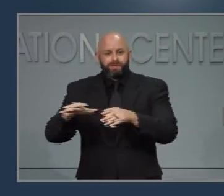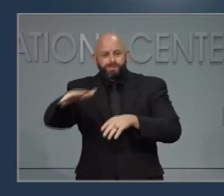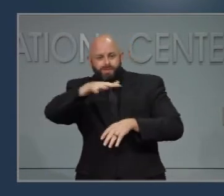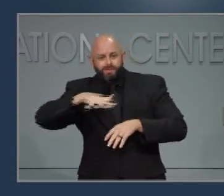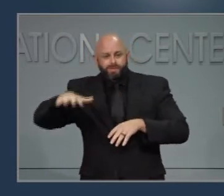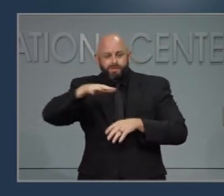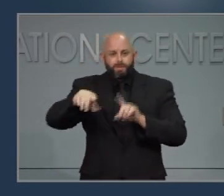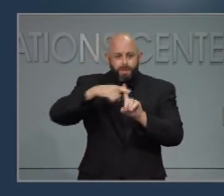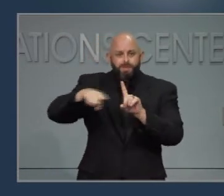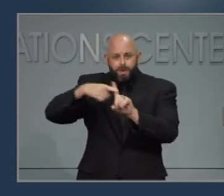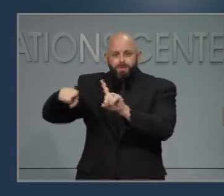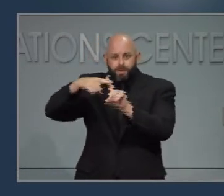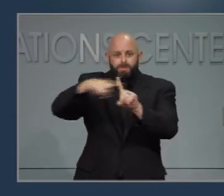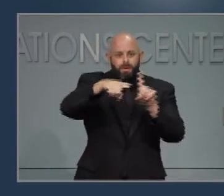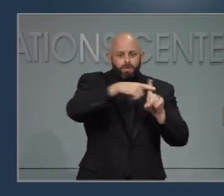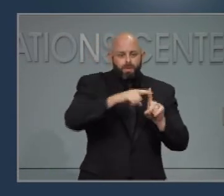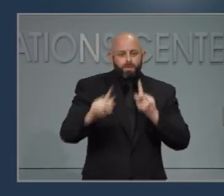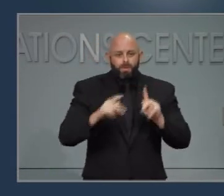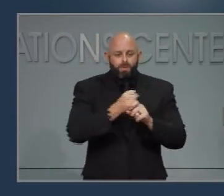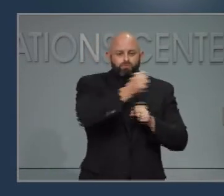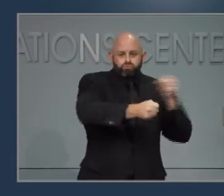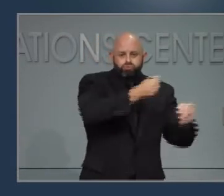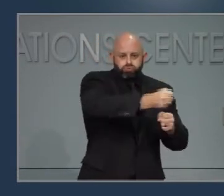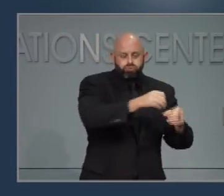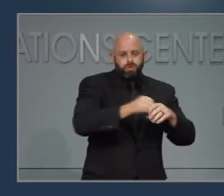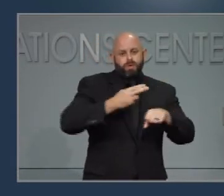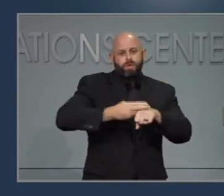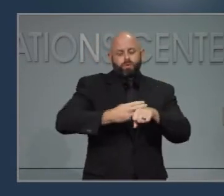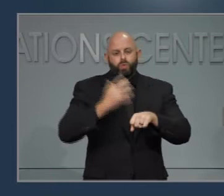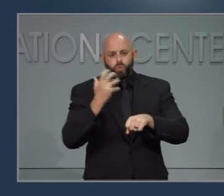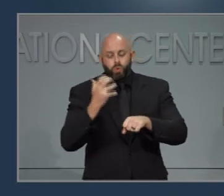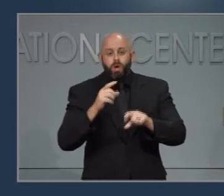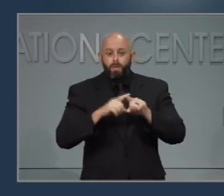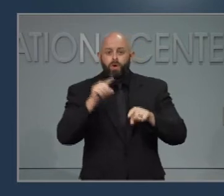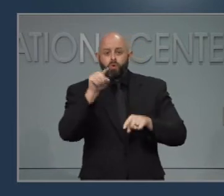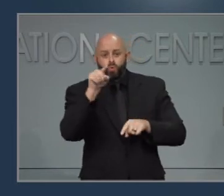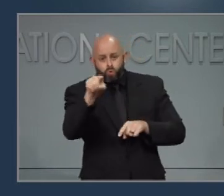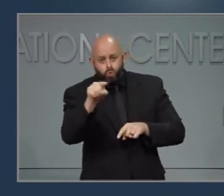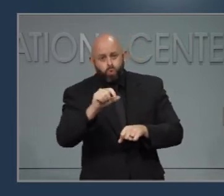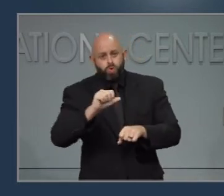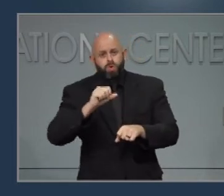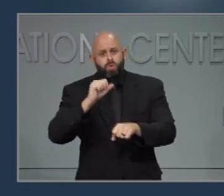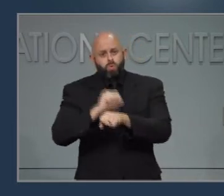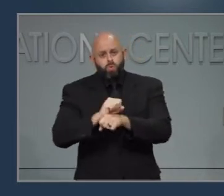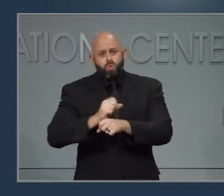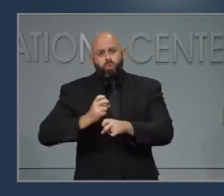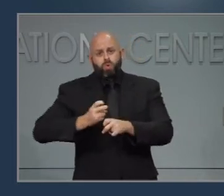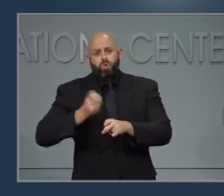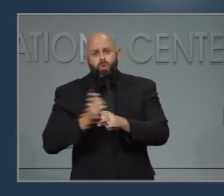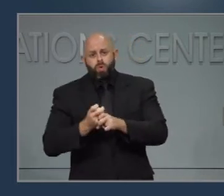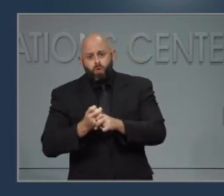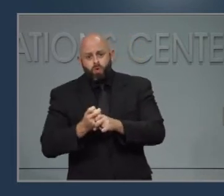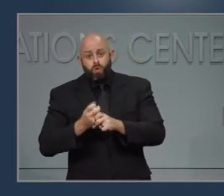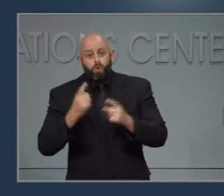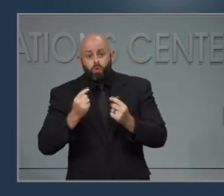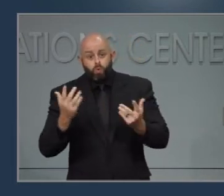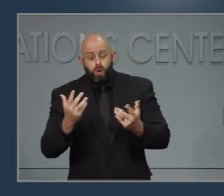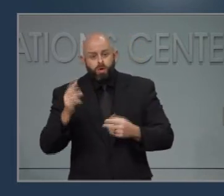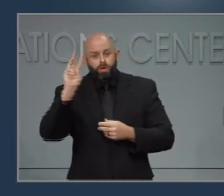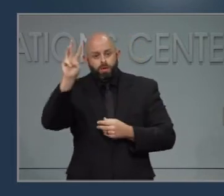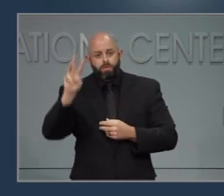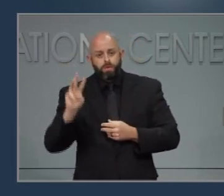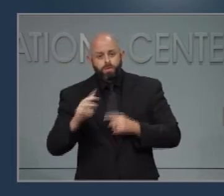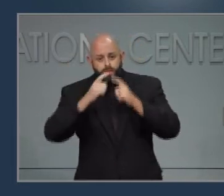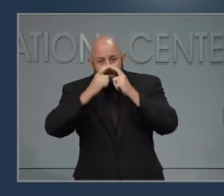and then hospitalizations. But thanks to the hard work of North Carolinians, especially with wearing face coverings,